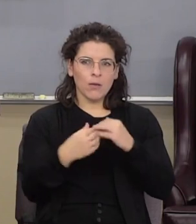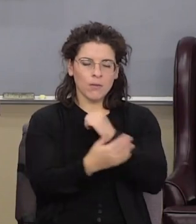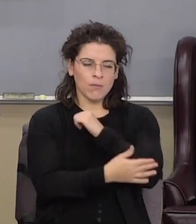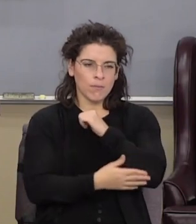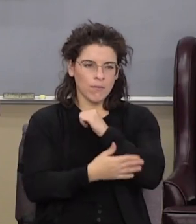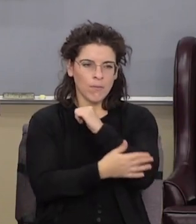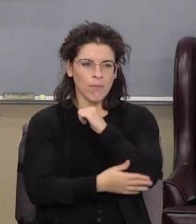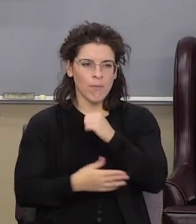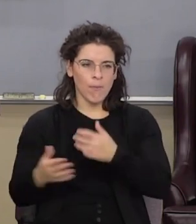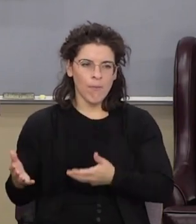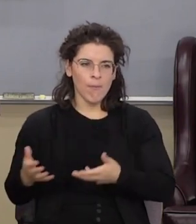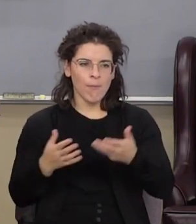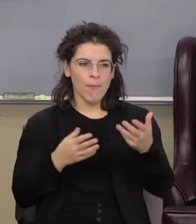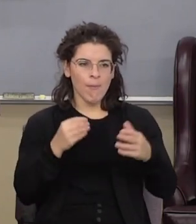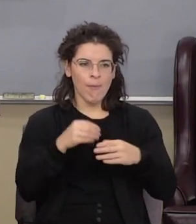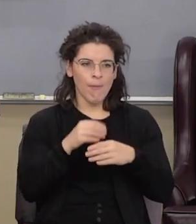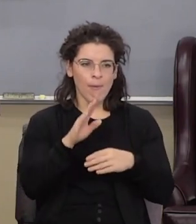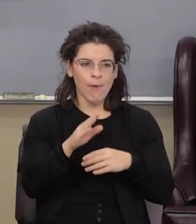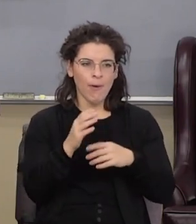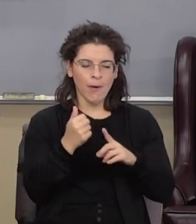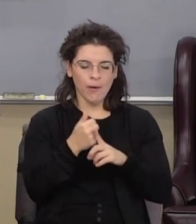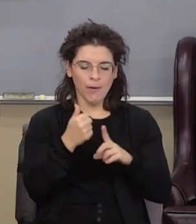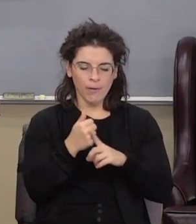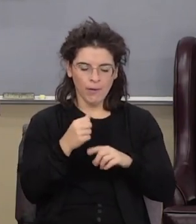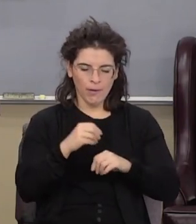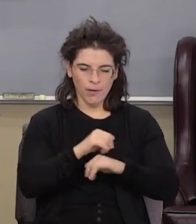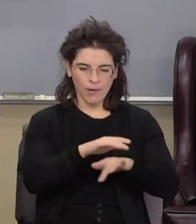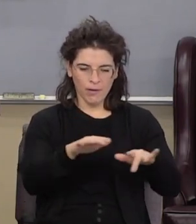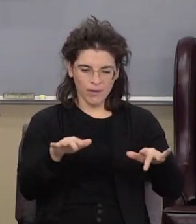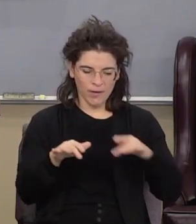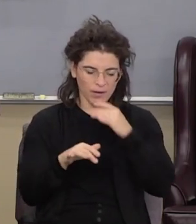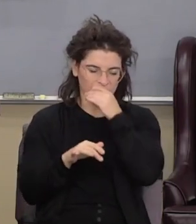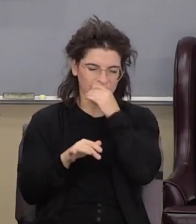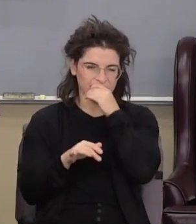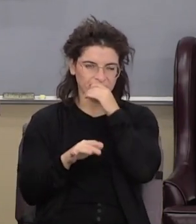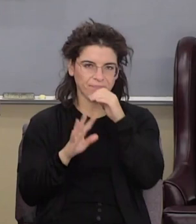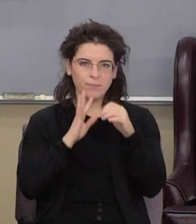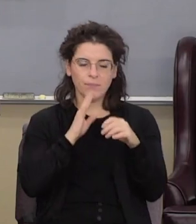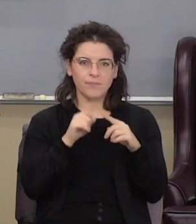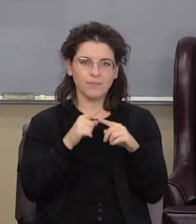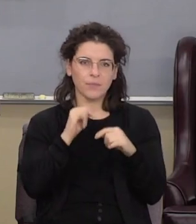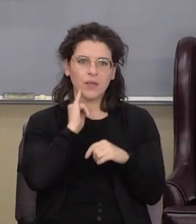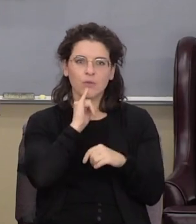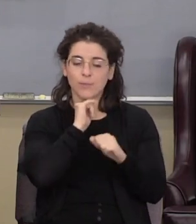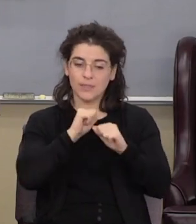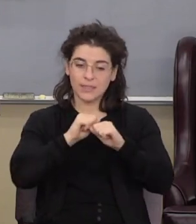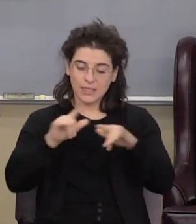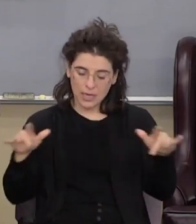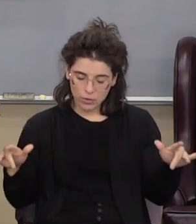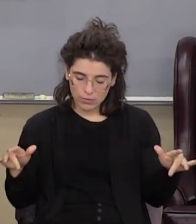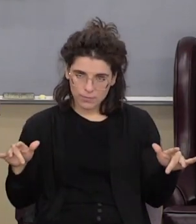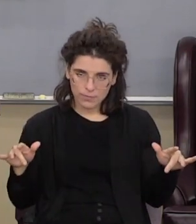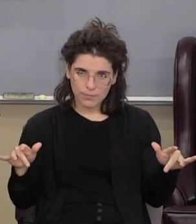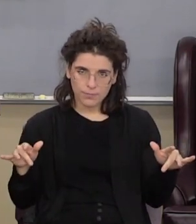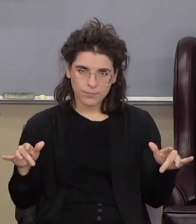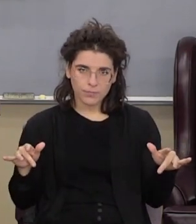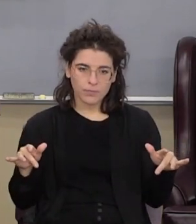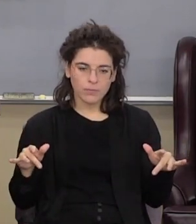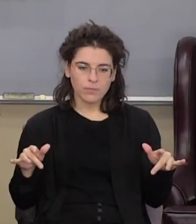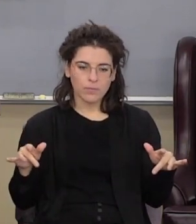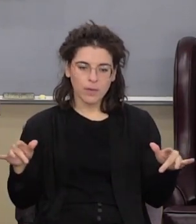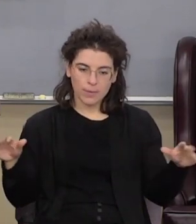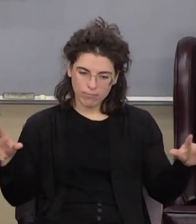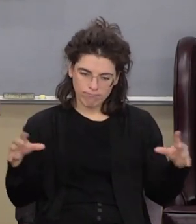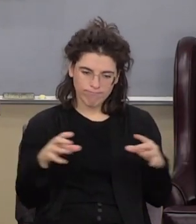and will bring you into your own land this is talking about Israel's been scattered I'm going to